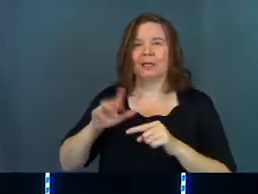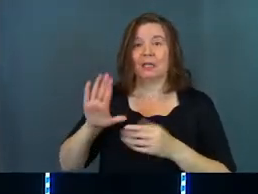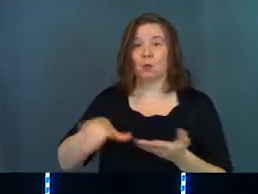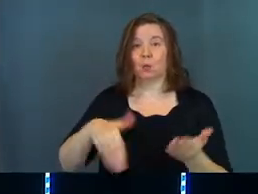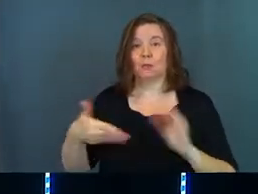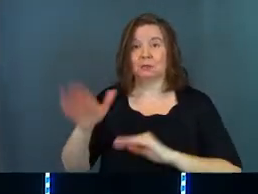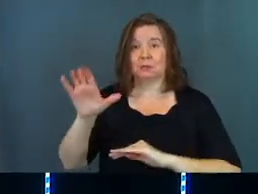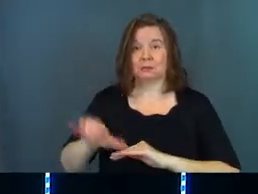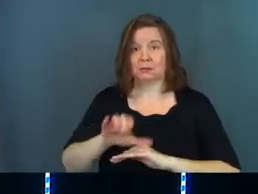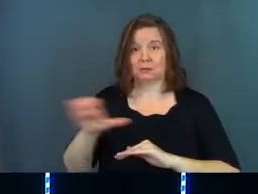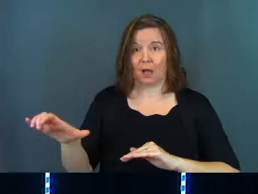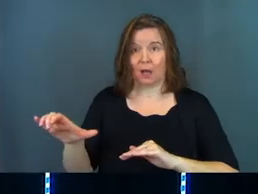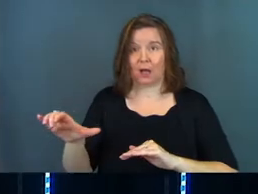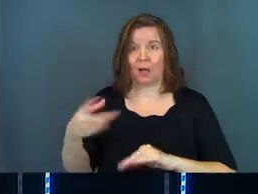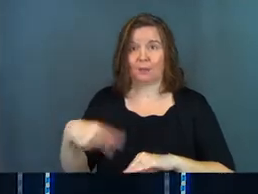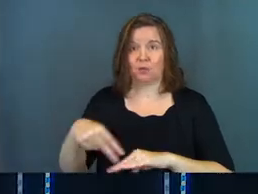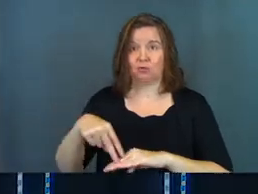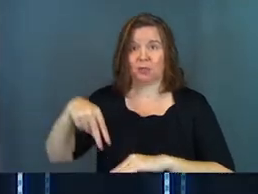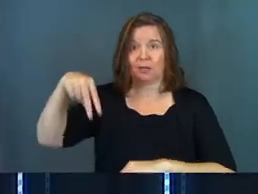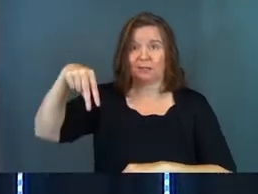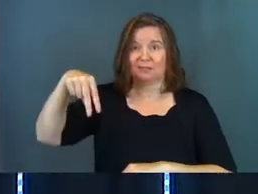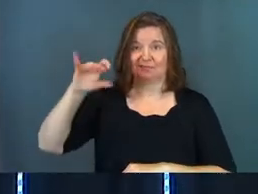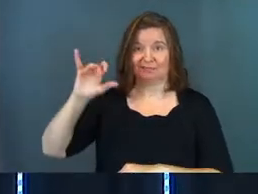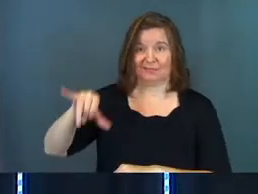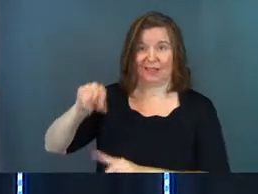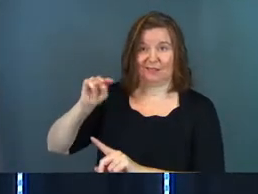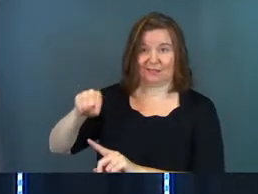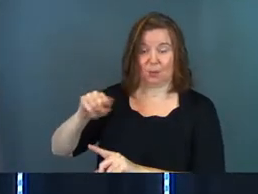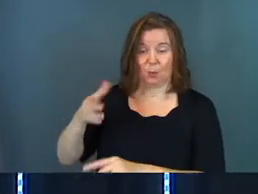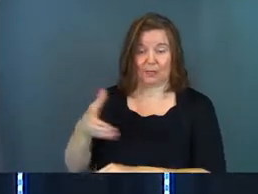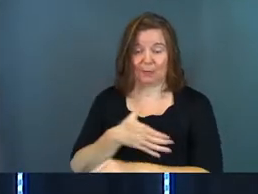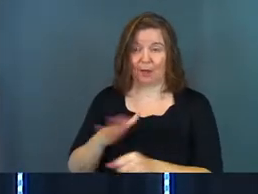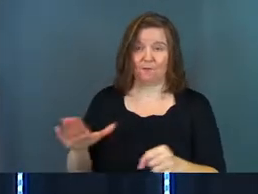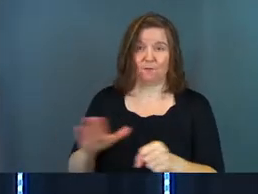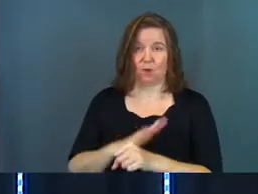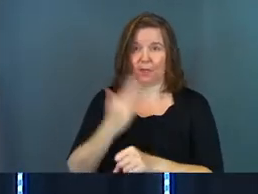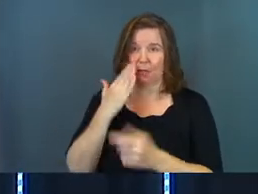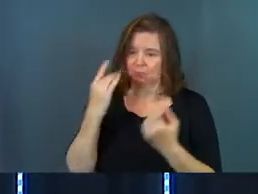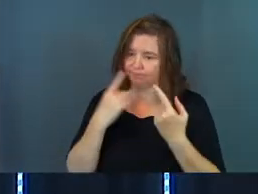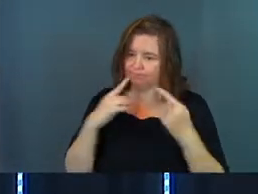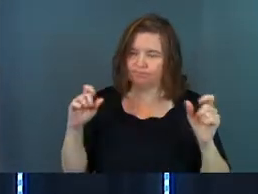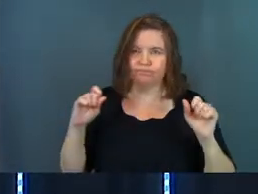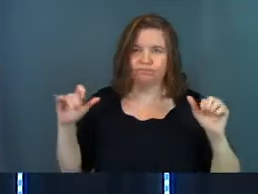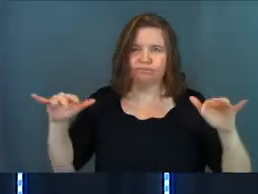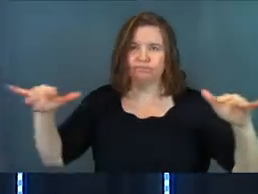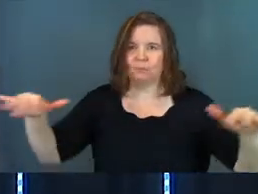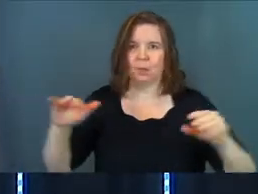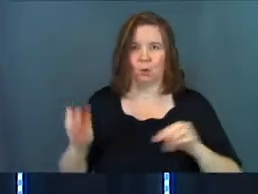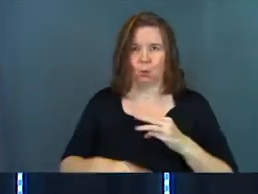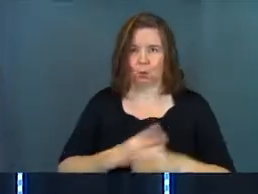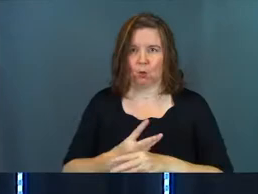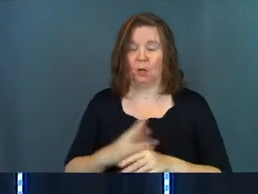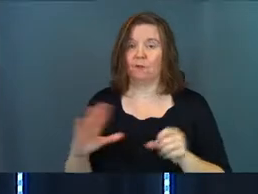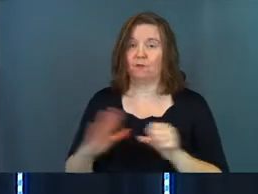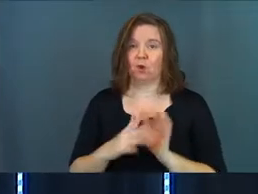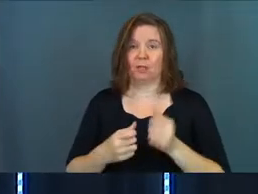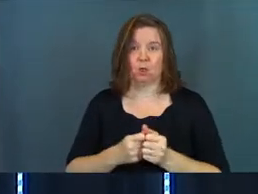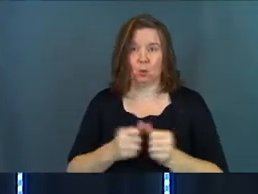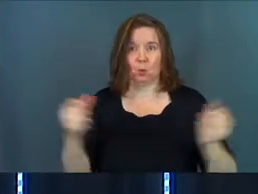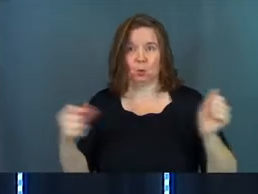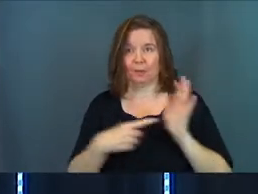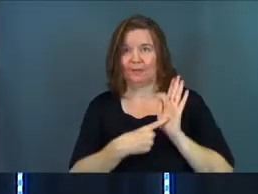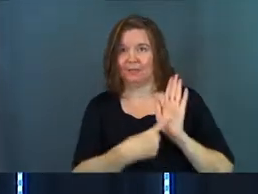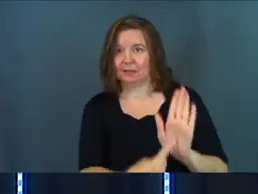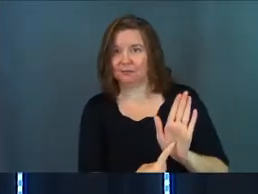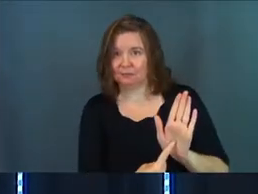going to die and be resurrected. When his power will be fully known in this world. He'll be fully revealed